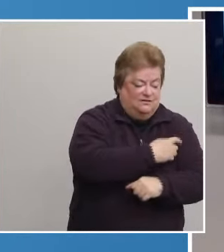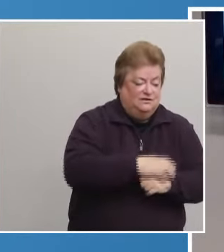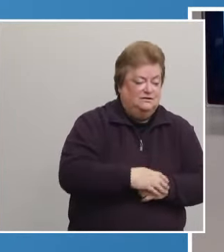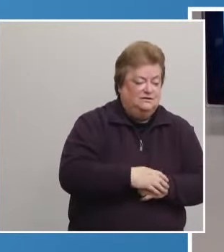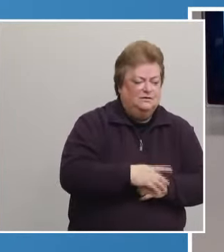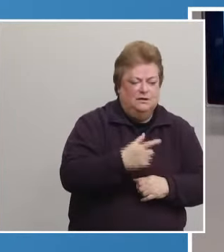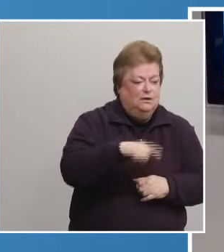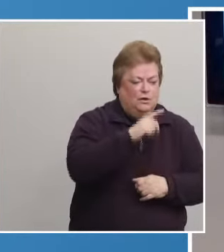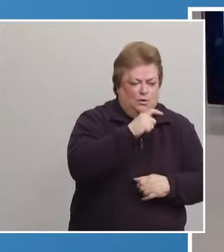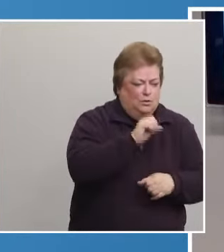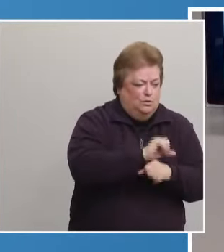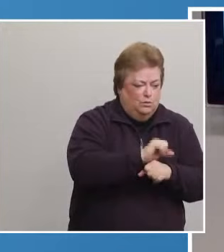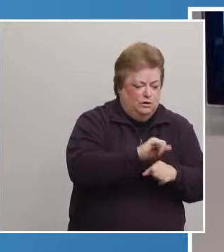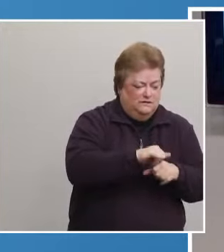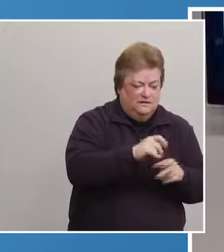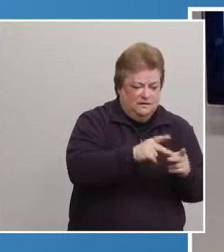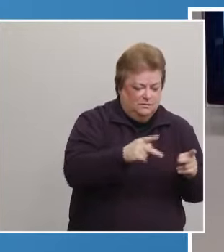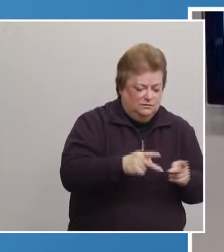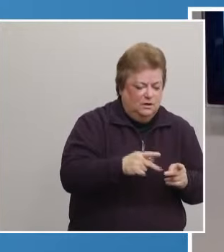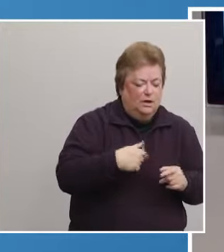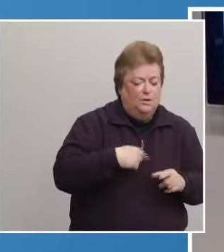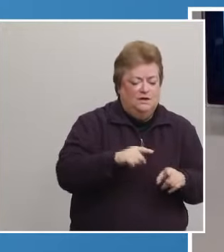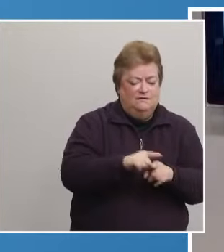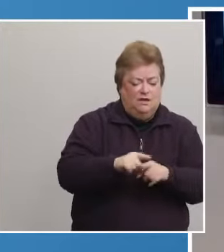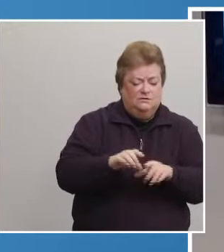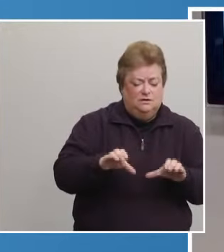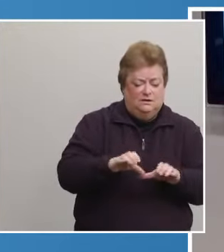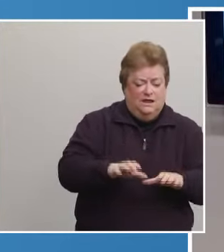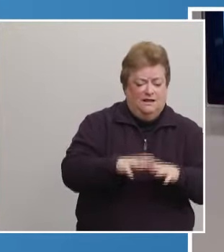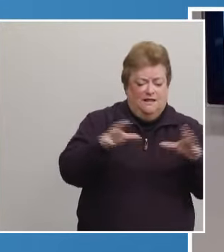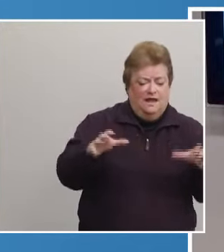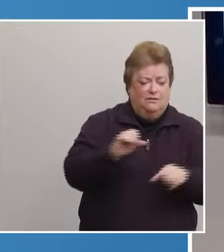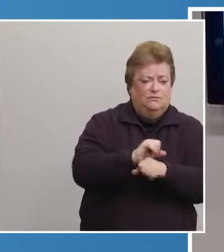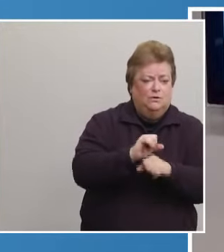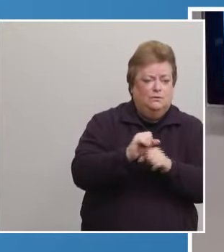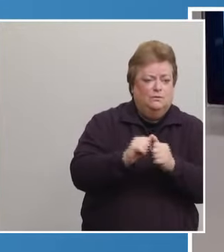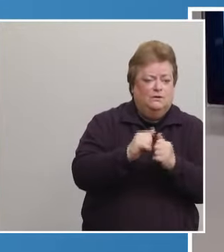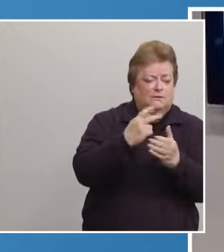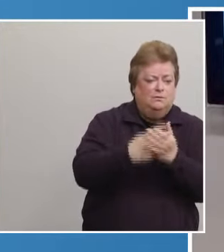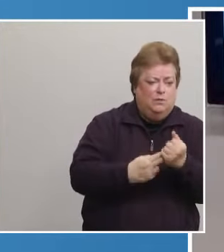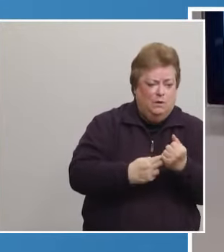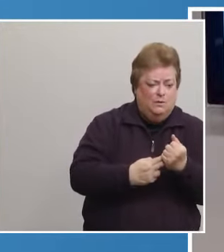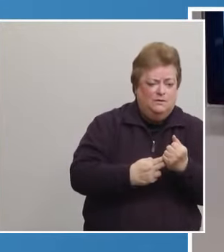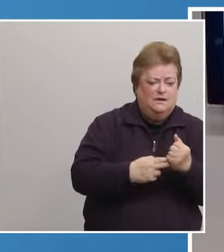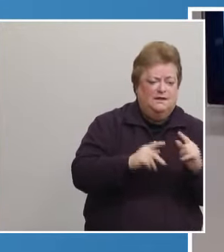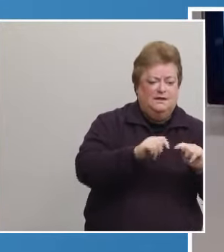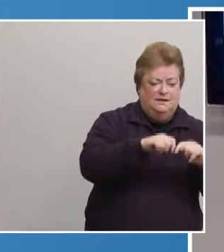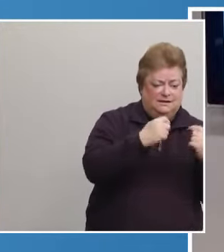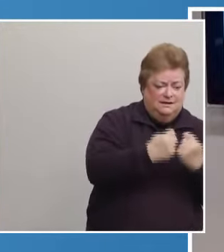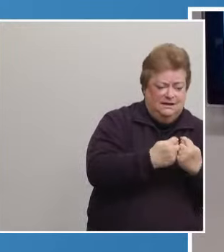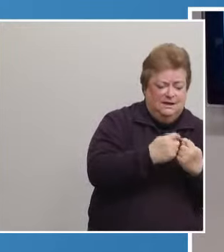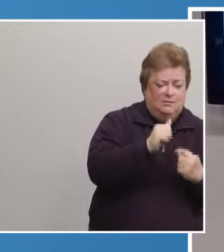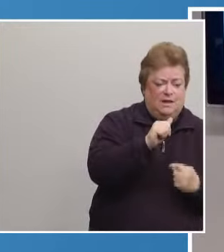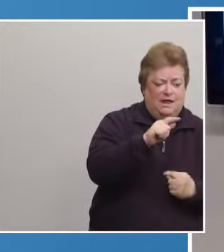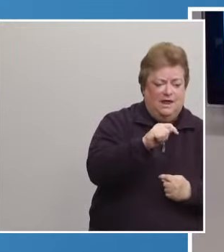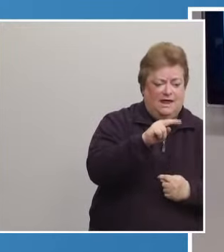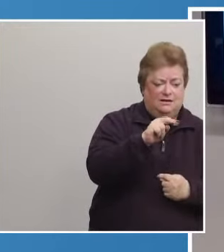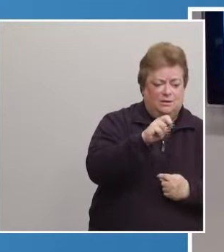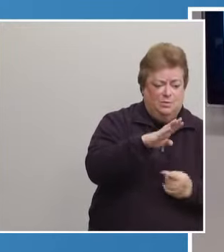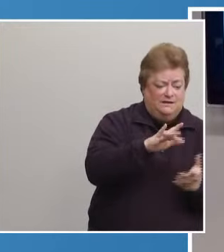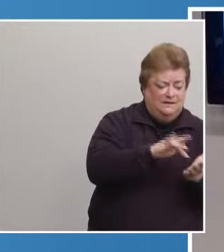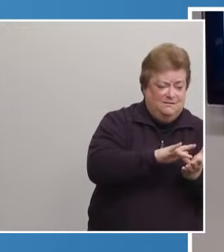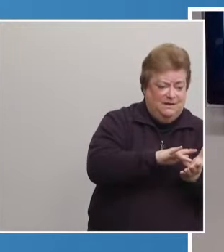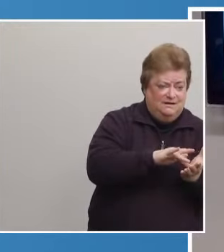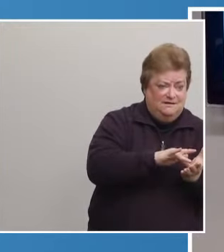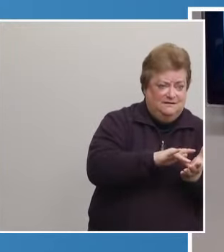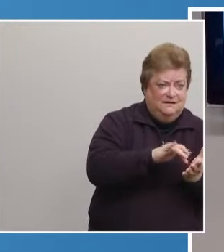facilities. We've also done a lot of work with both the team at the Nebraska Medicine that